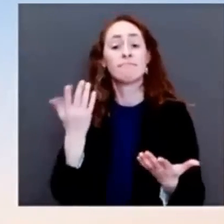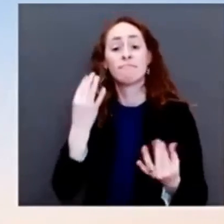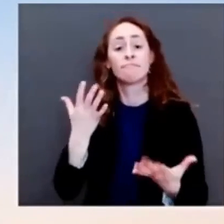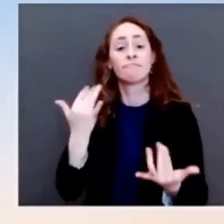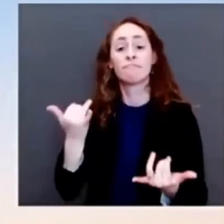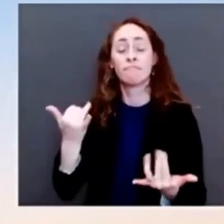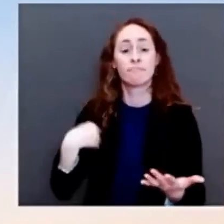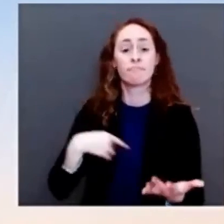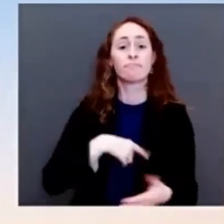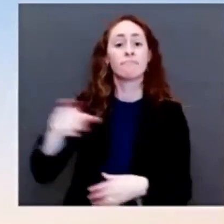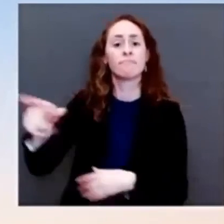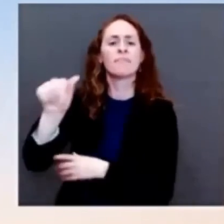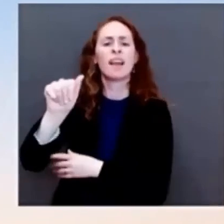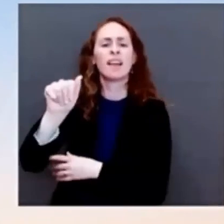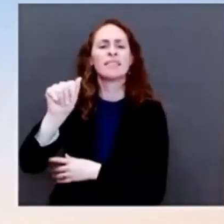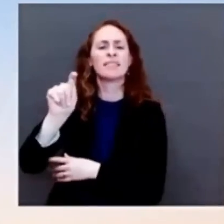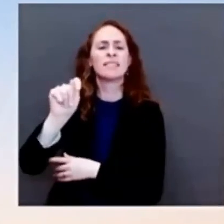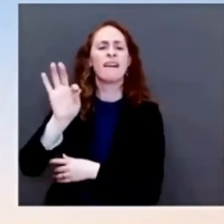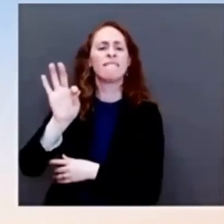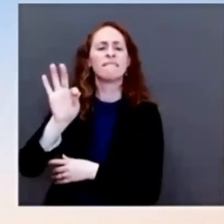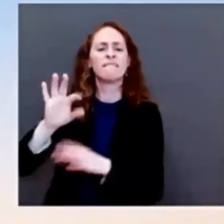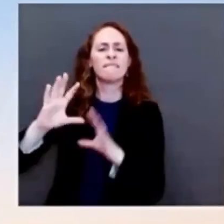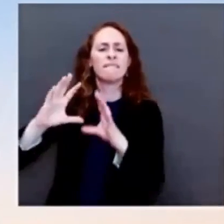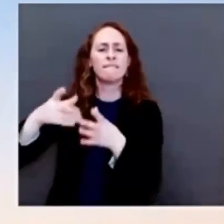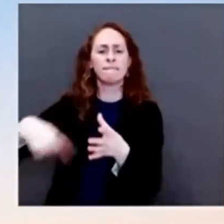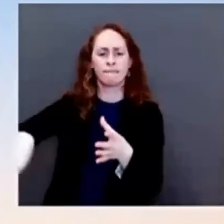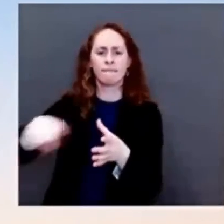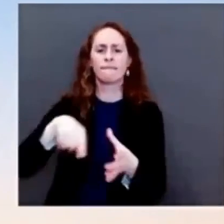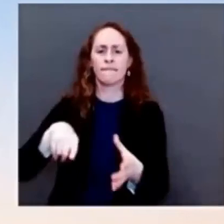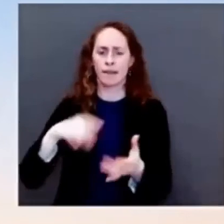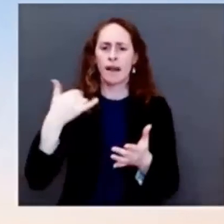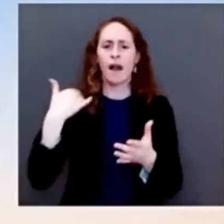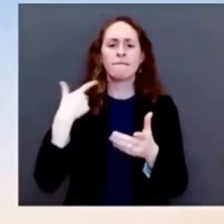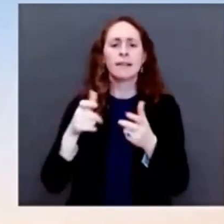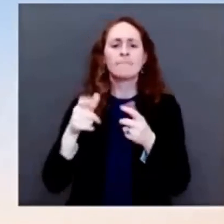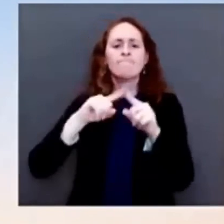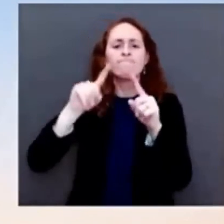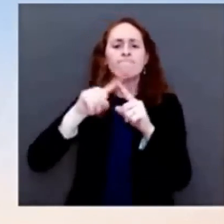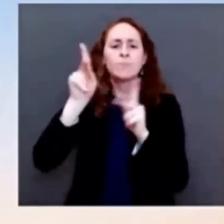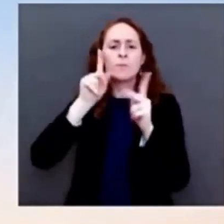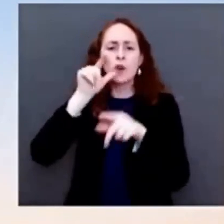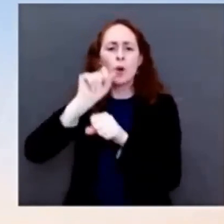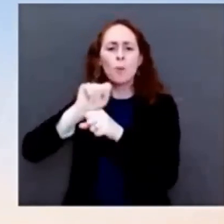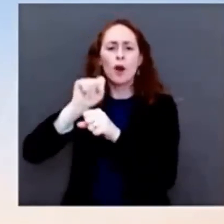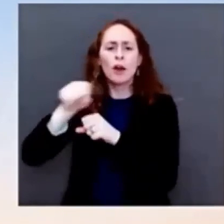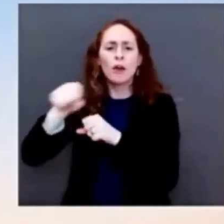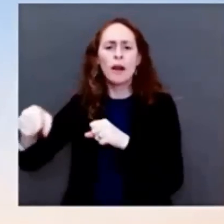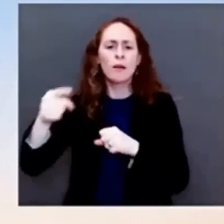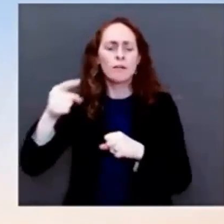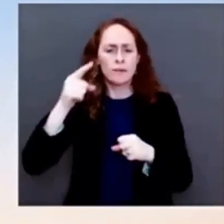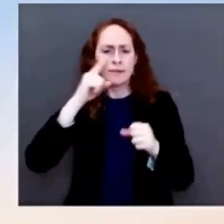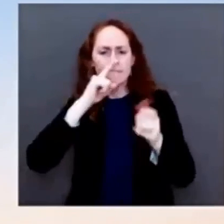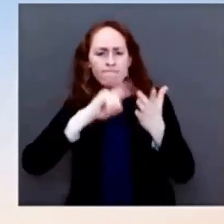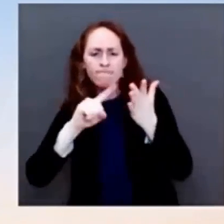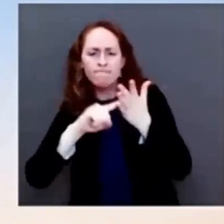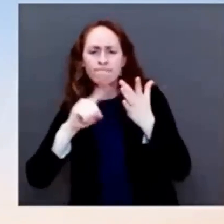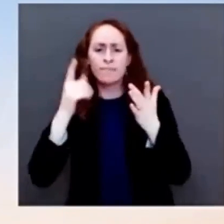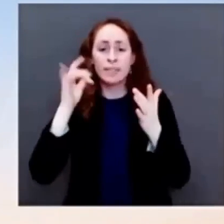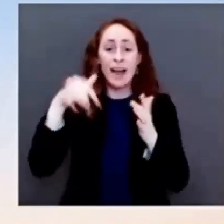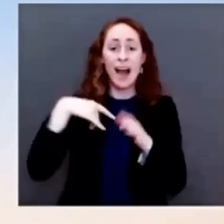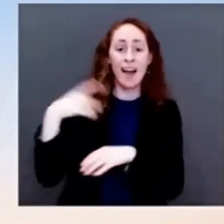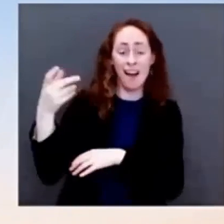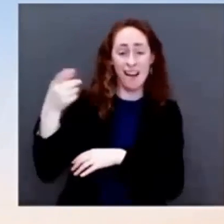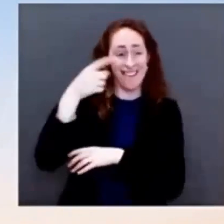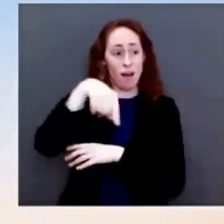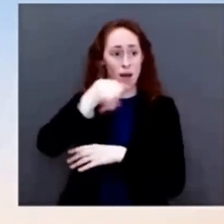is something Republicans didn't have to take the step to do. But here we are. So, we have to nominate a new person. And when we're, when the President finds the right